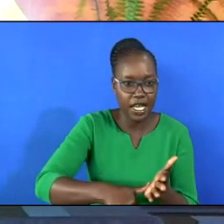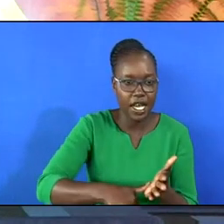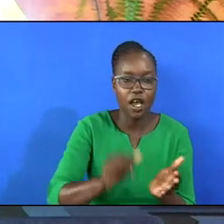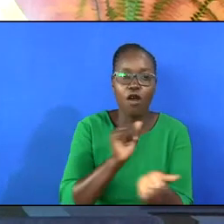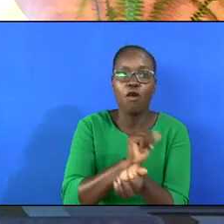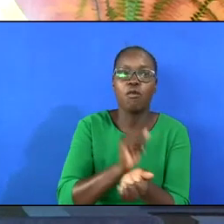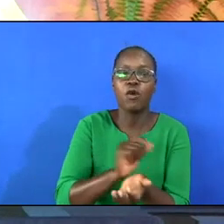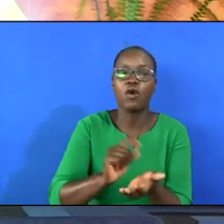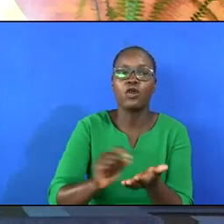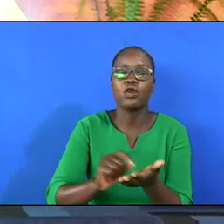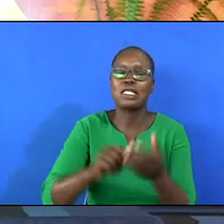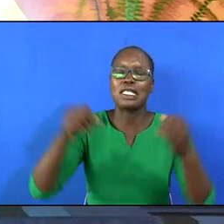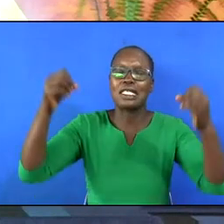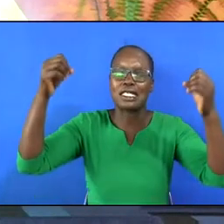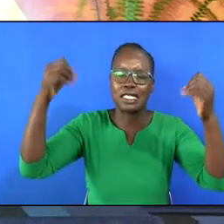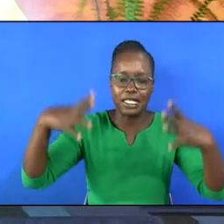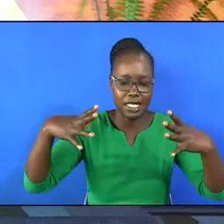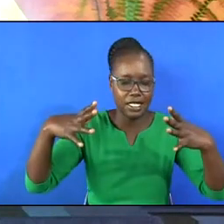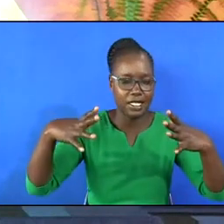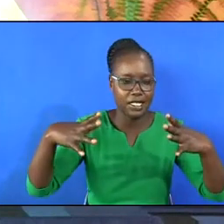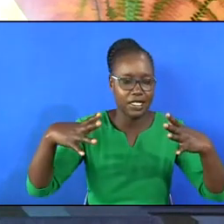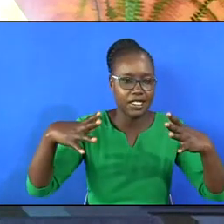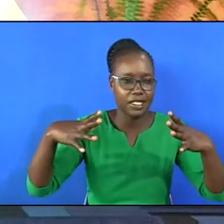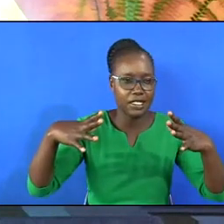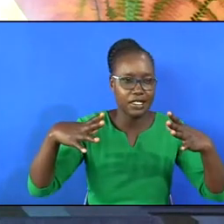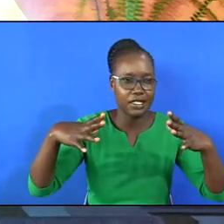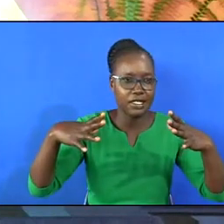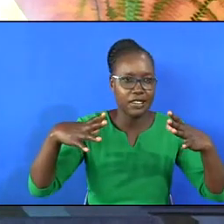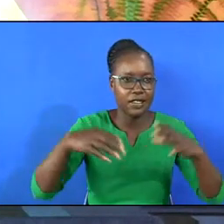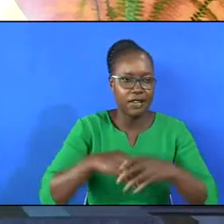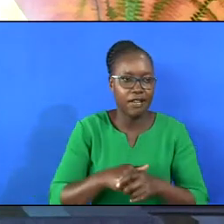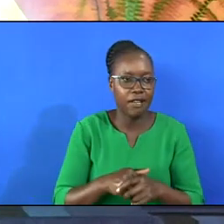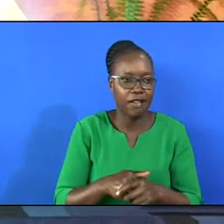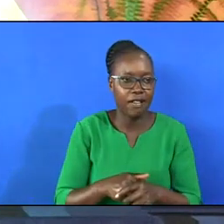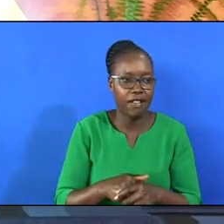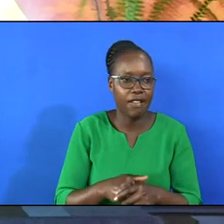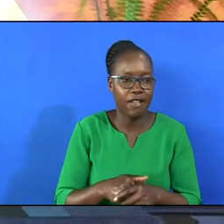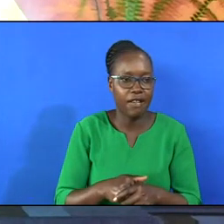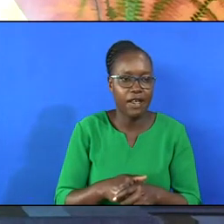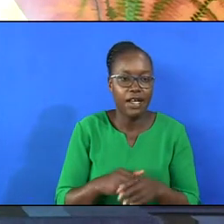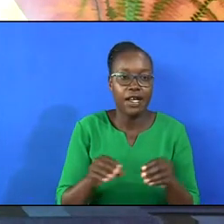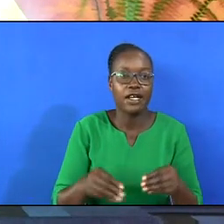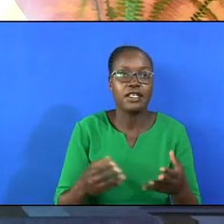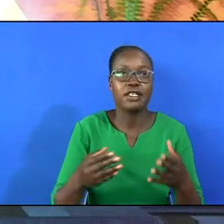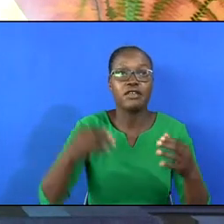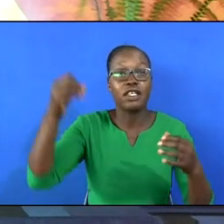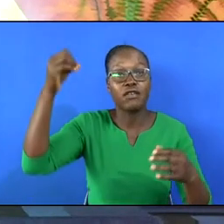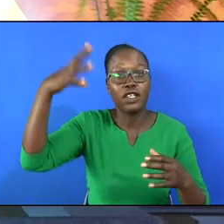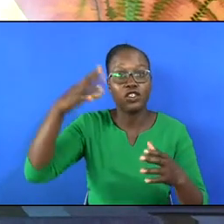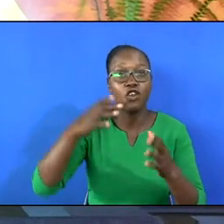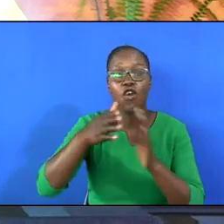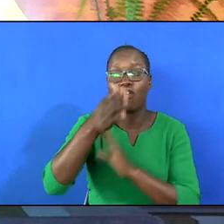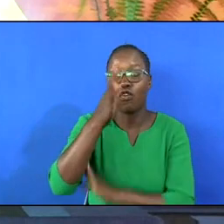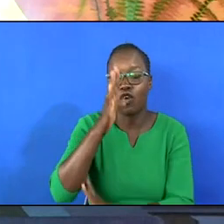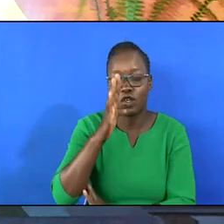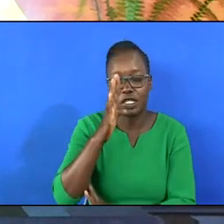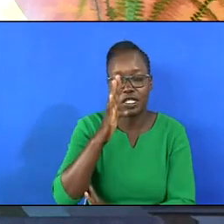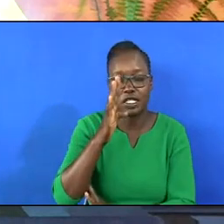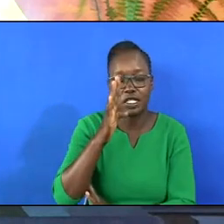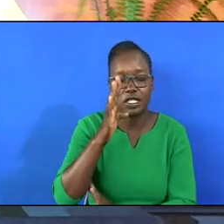that clearly gives the revelation of God